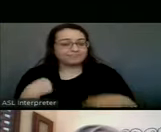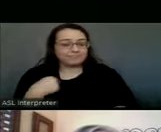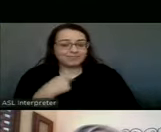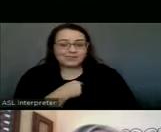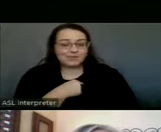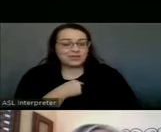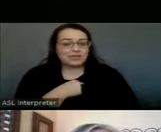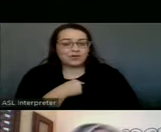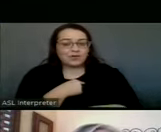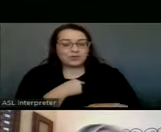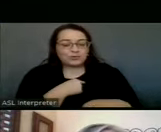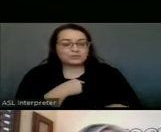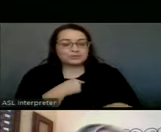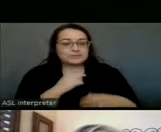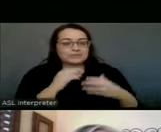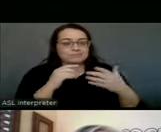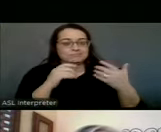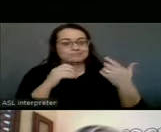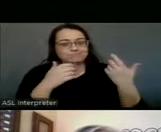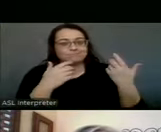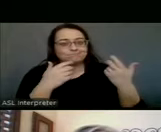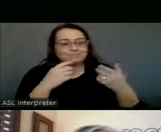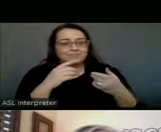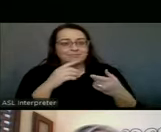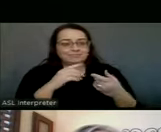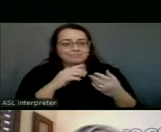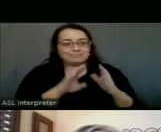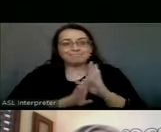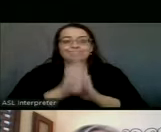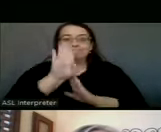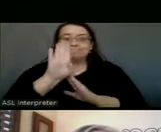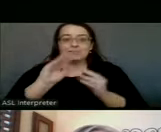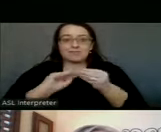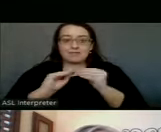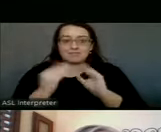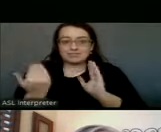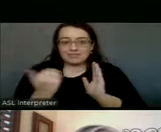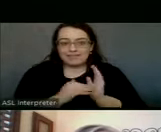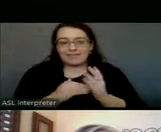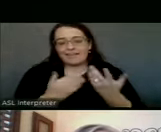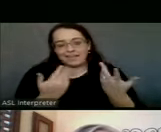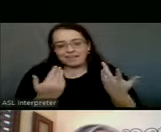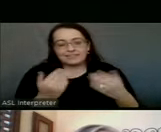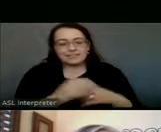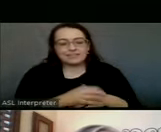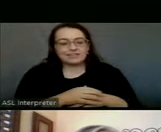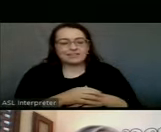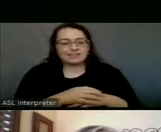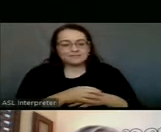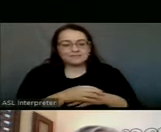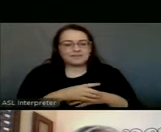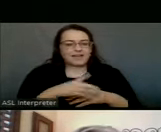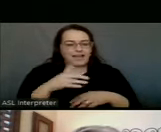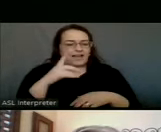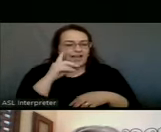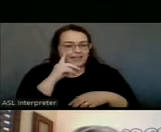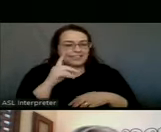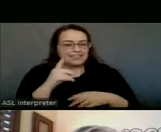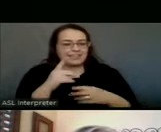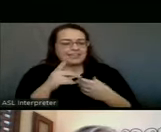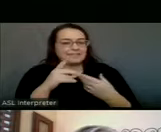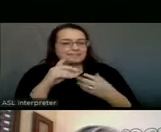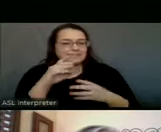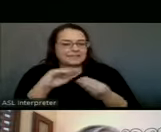we don't move back and forth between our, our assigned numbers and colors. You know, I think they certainly give us a